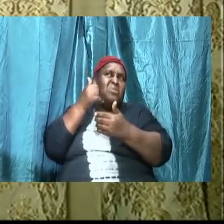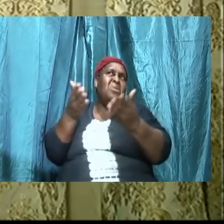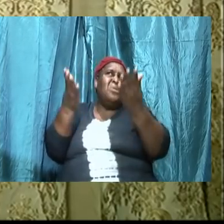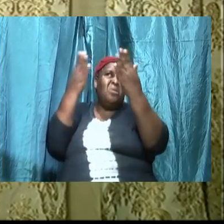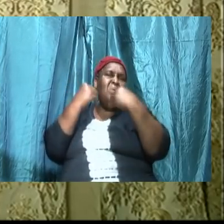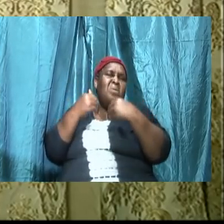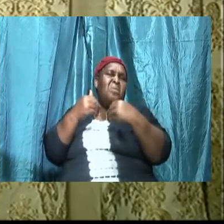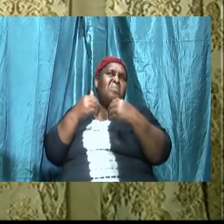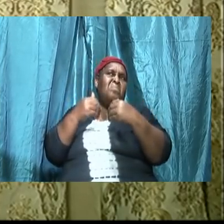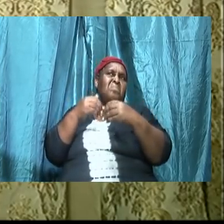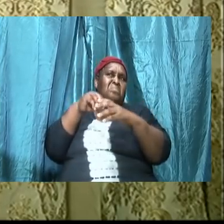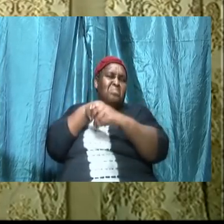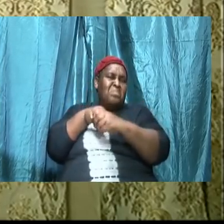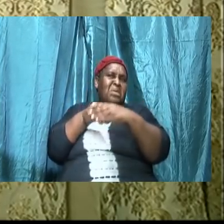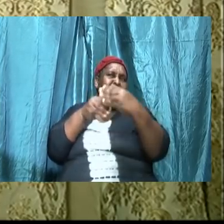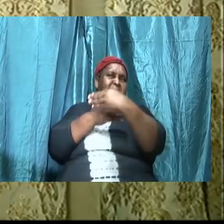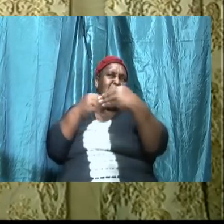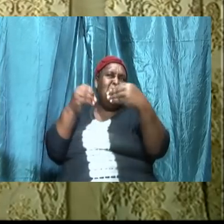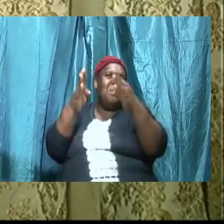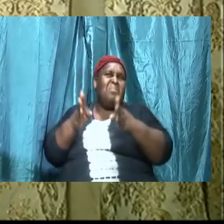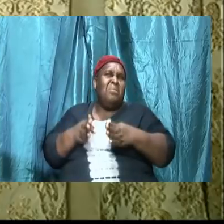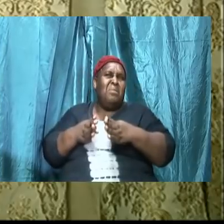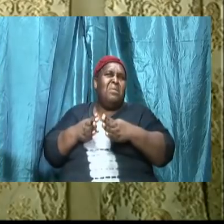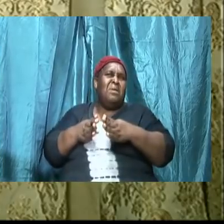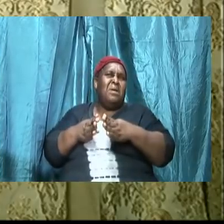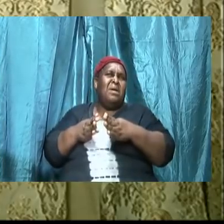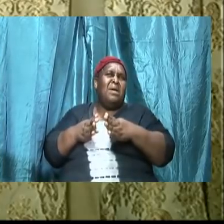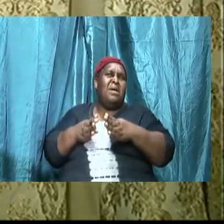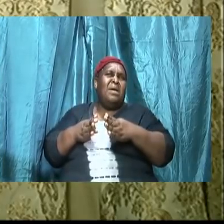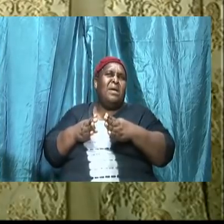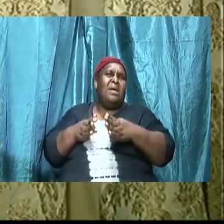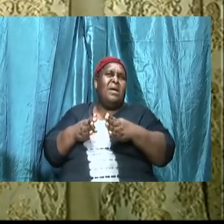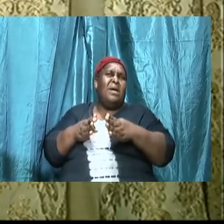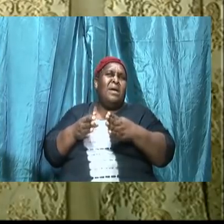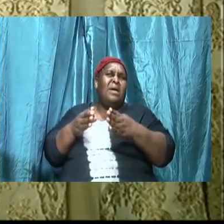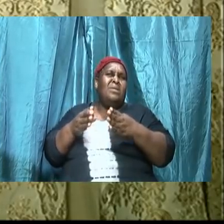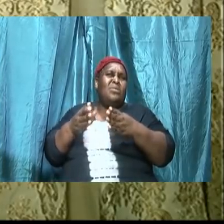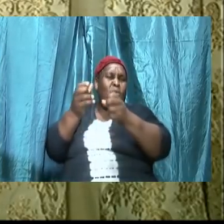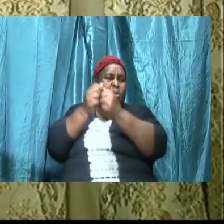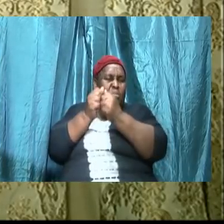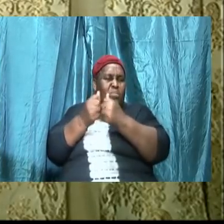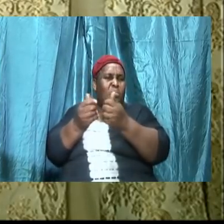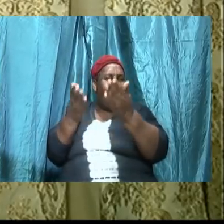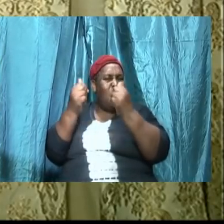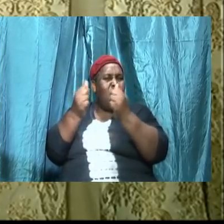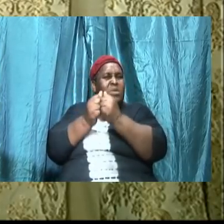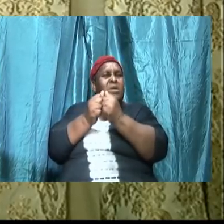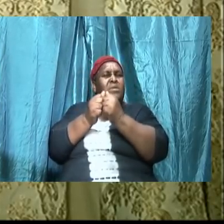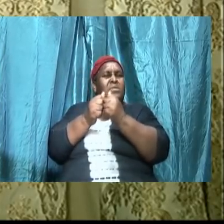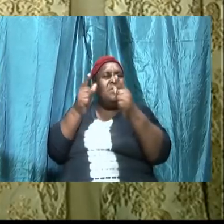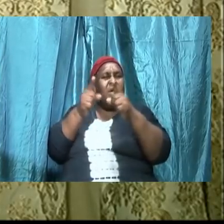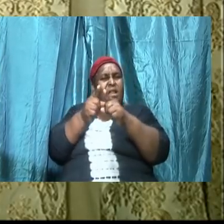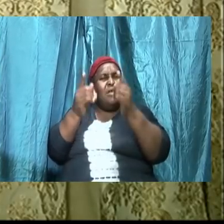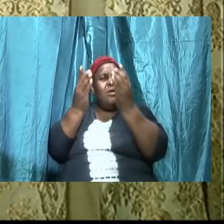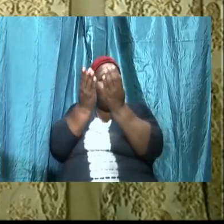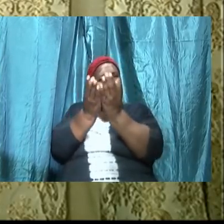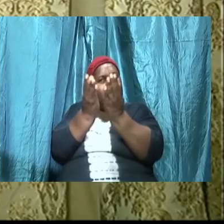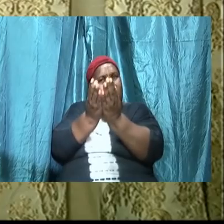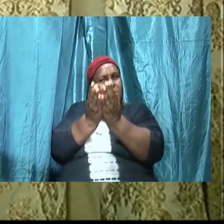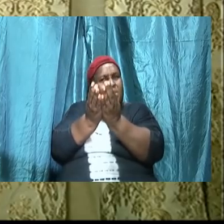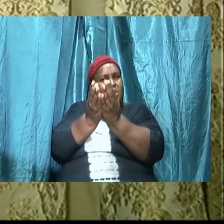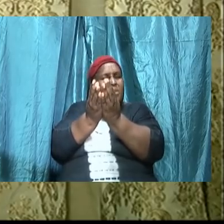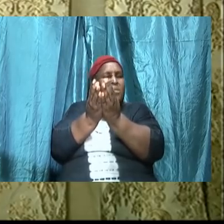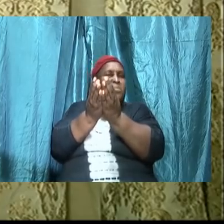in that box we take out a little manual and it shows you how to put the battery in it shows you where to put the headphone it comes with the